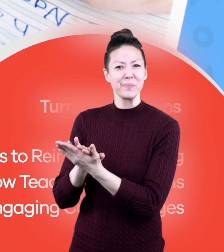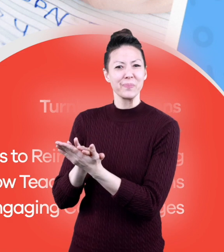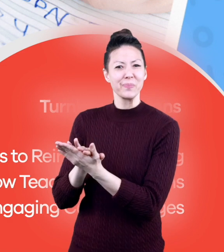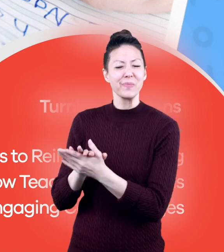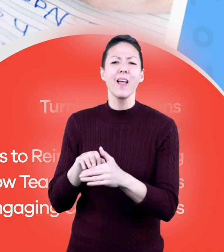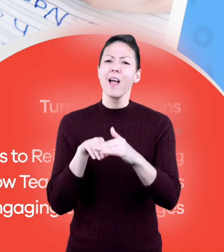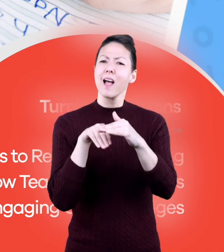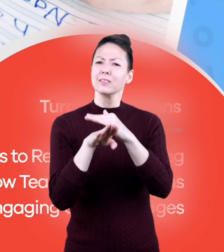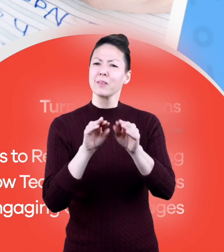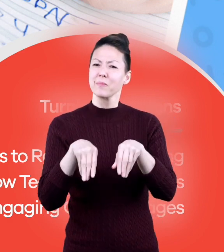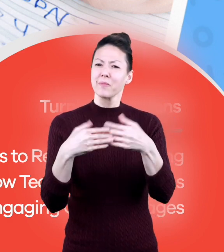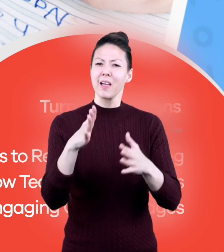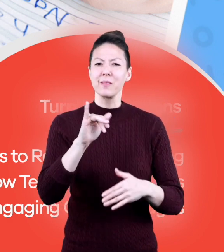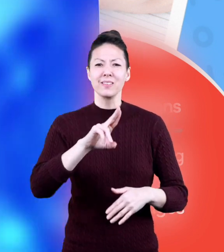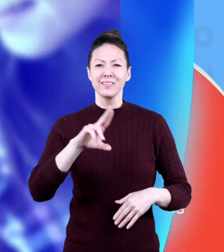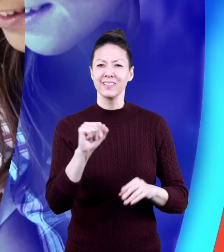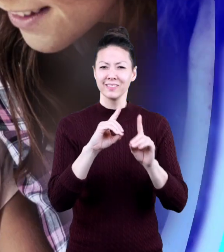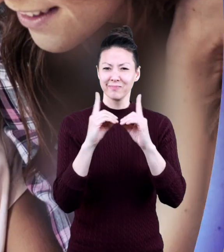homeschoolers.